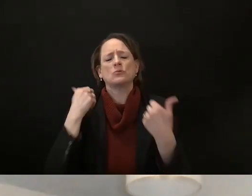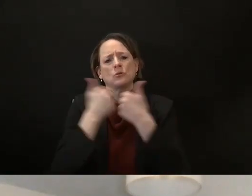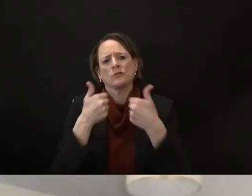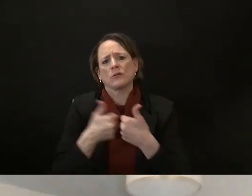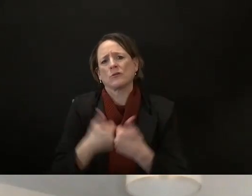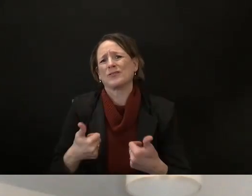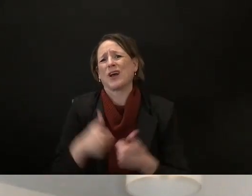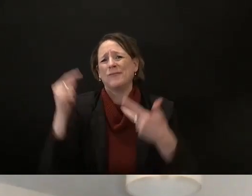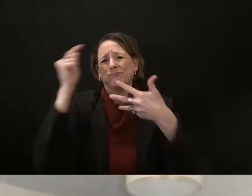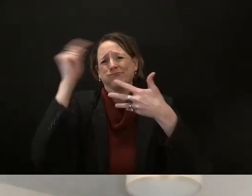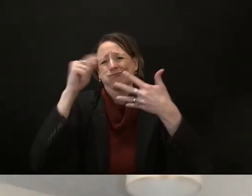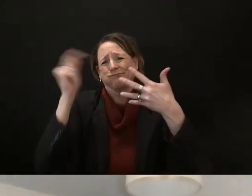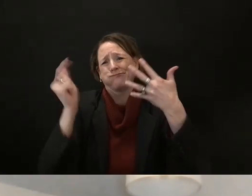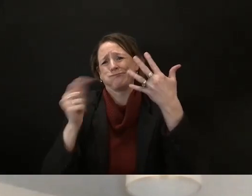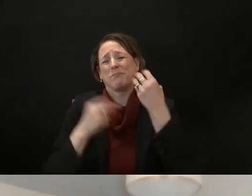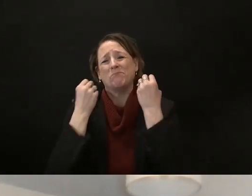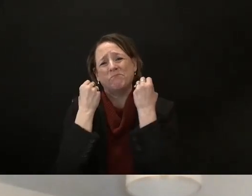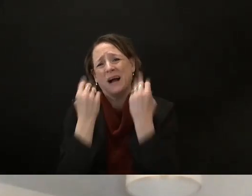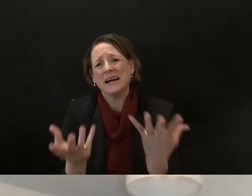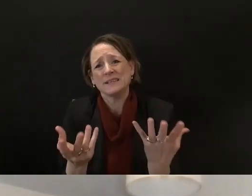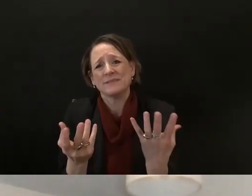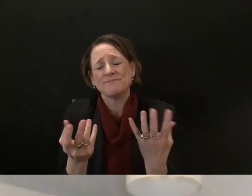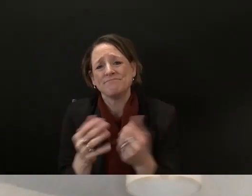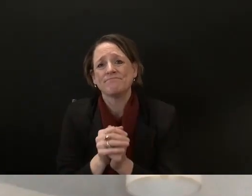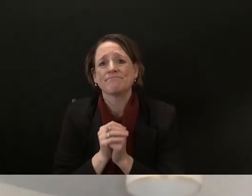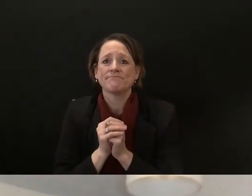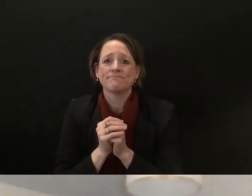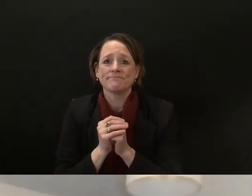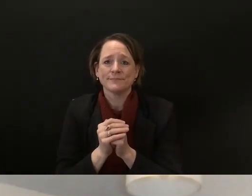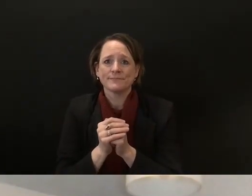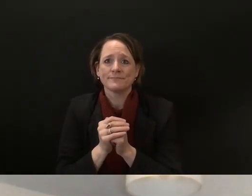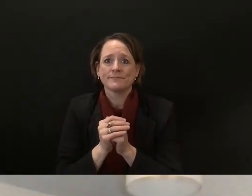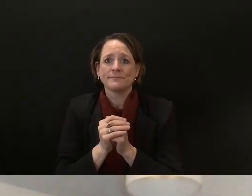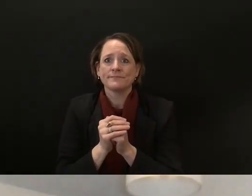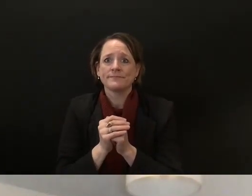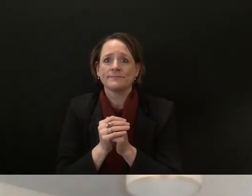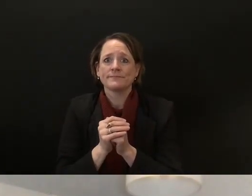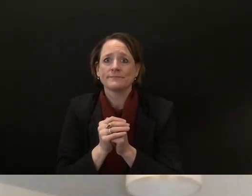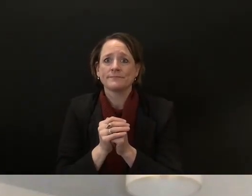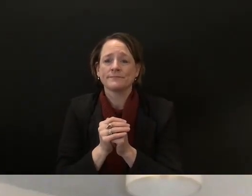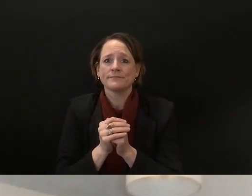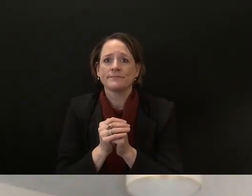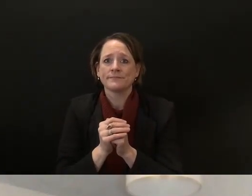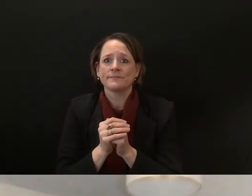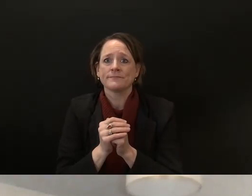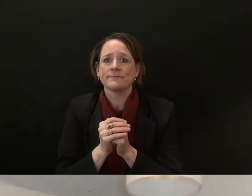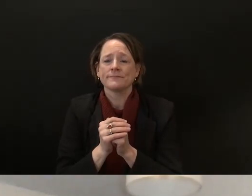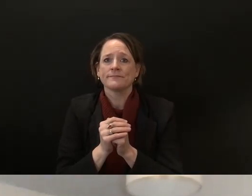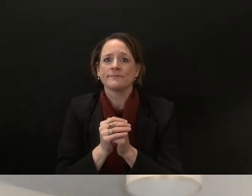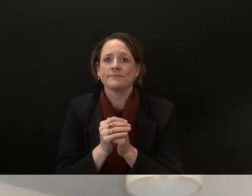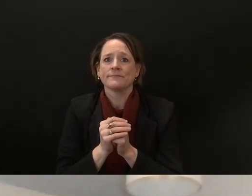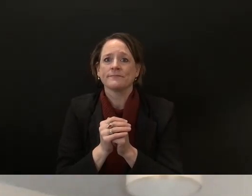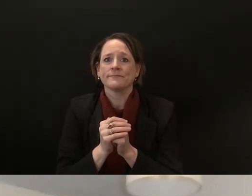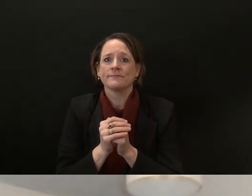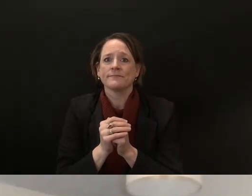challenging when you have our colleagues in the majority party who are saying things like masks are evil uh that's a quote um